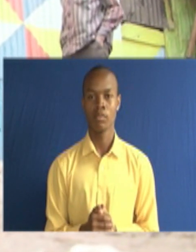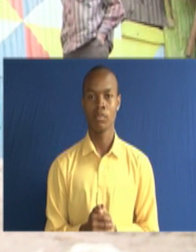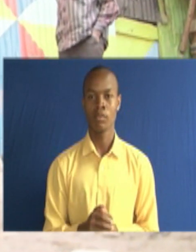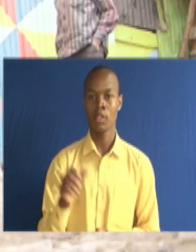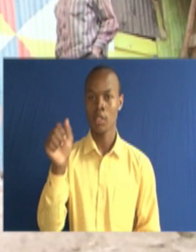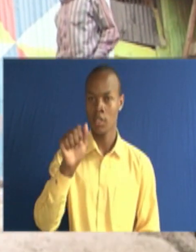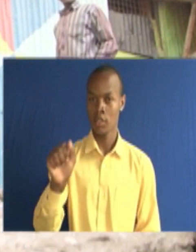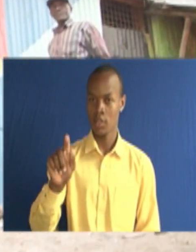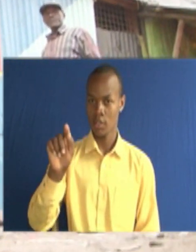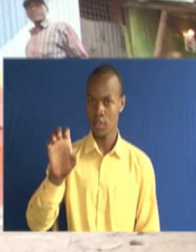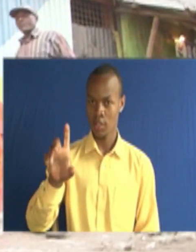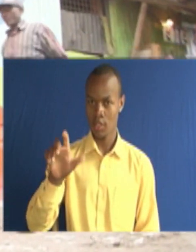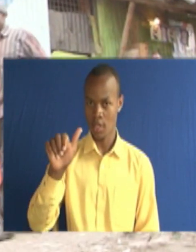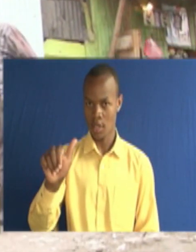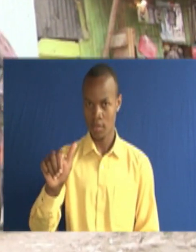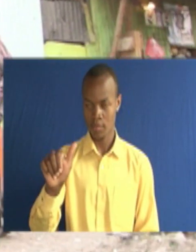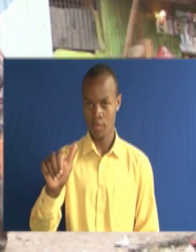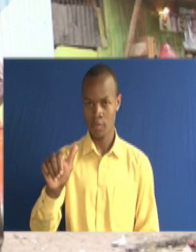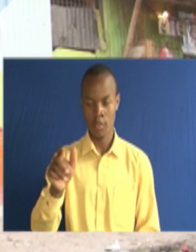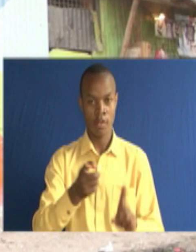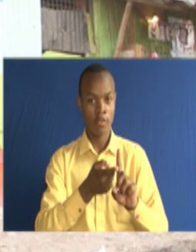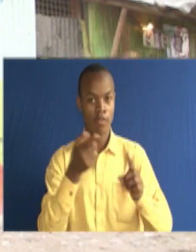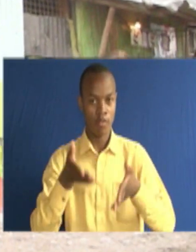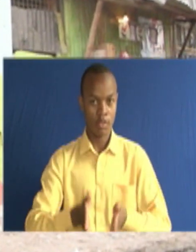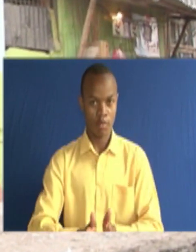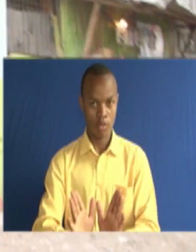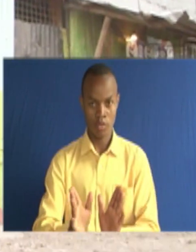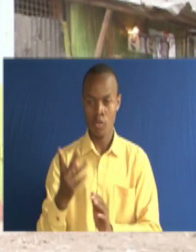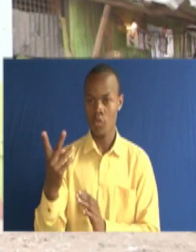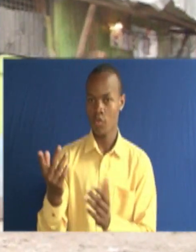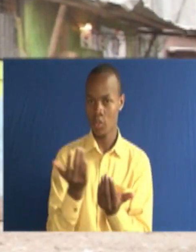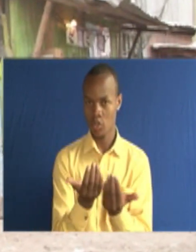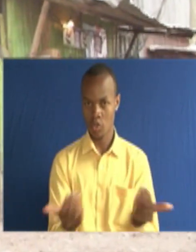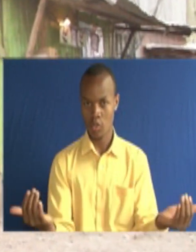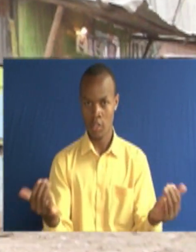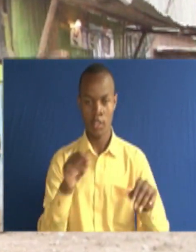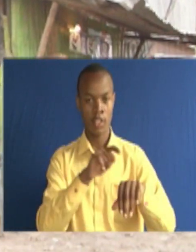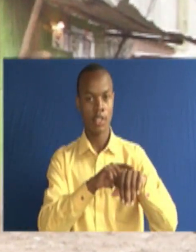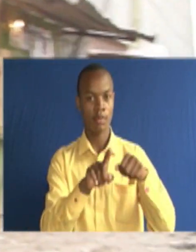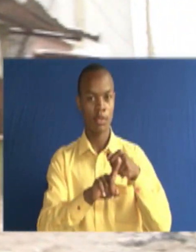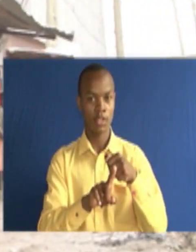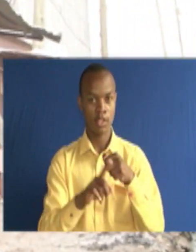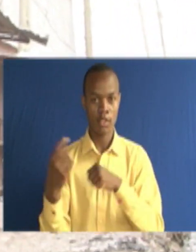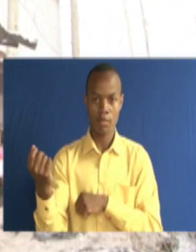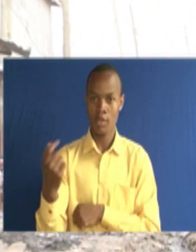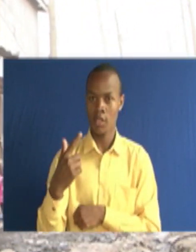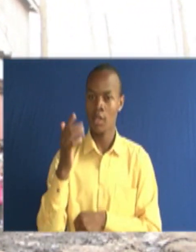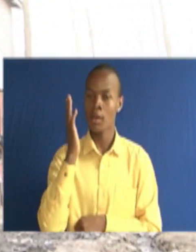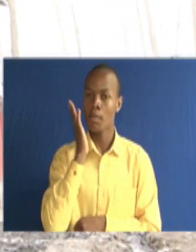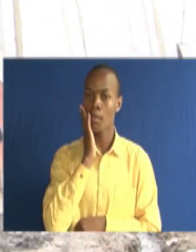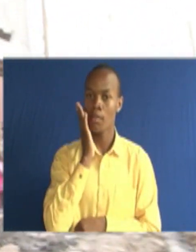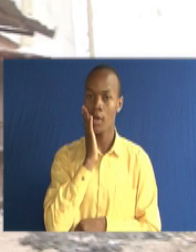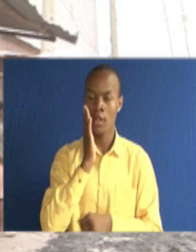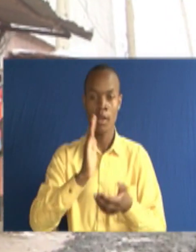stella mwende wambua is a first born of four siblings when she was six months old her mother came to realize that